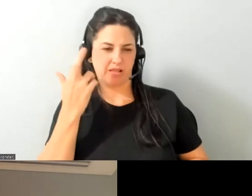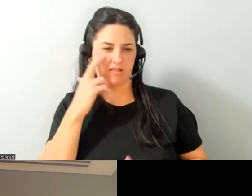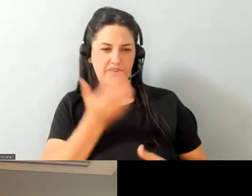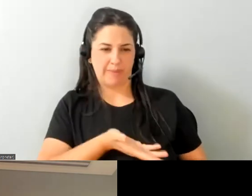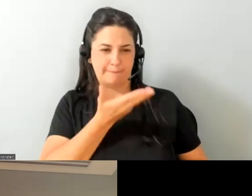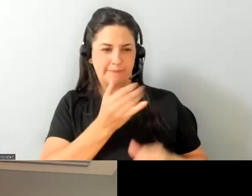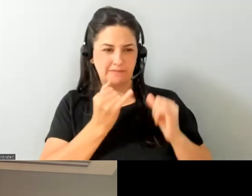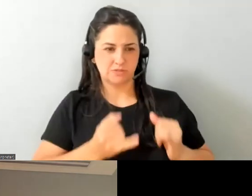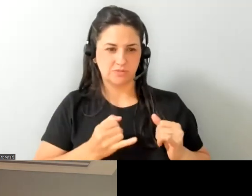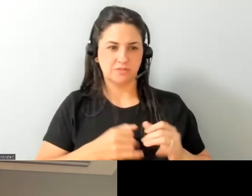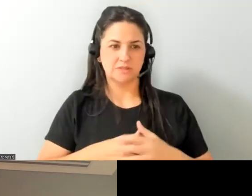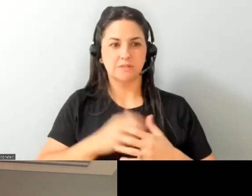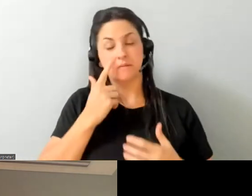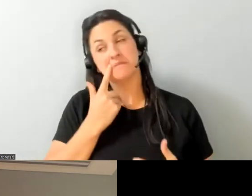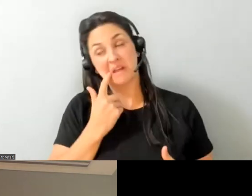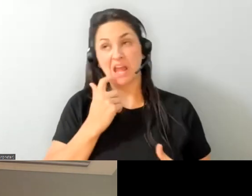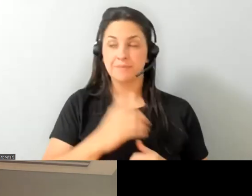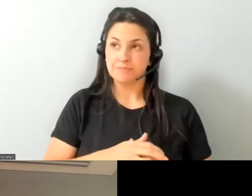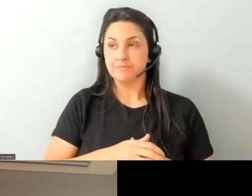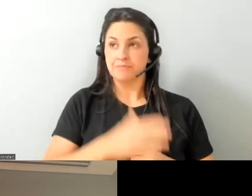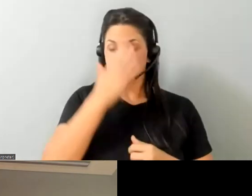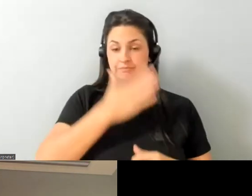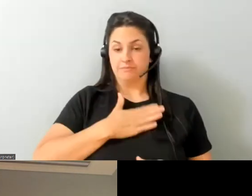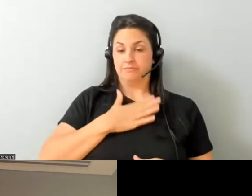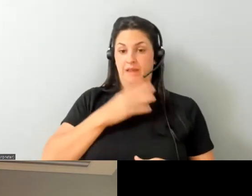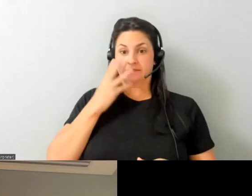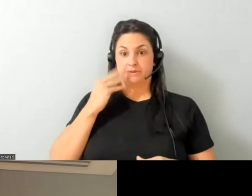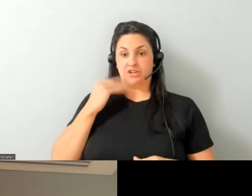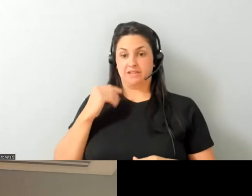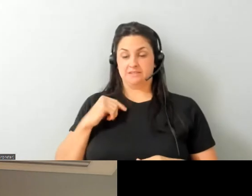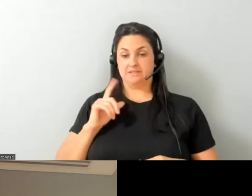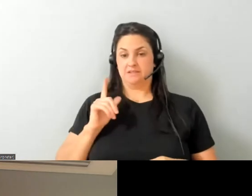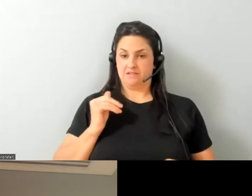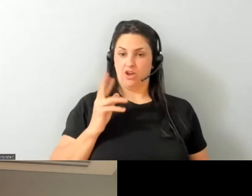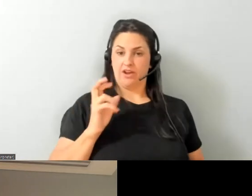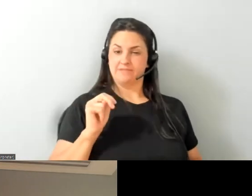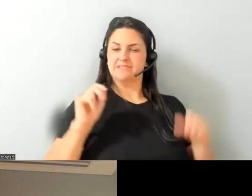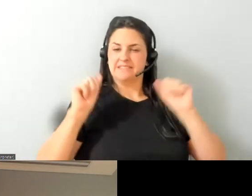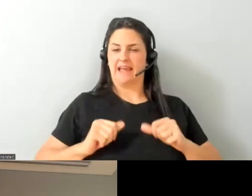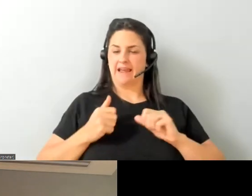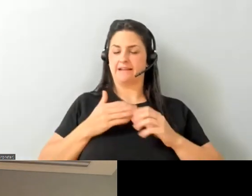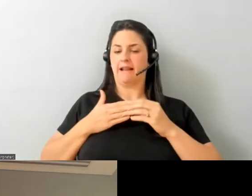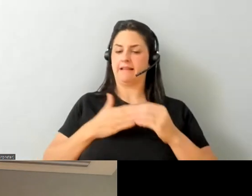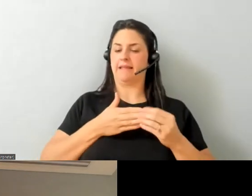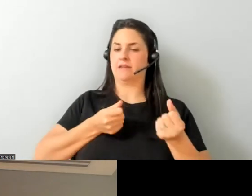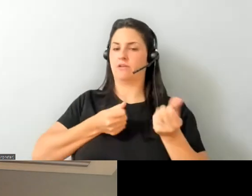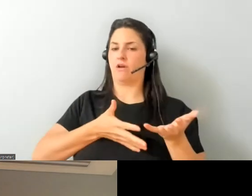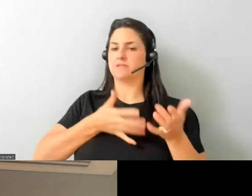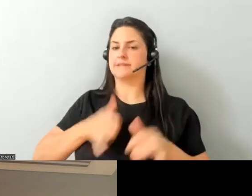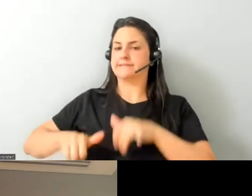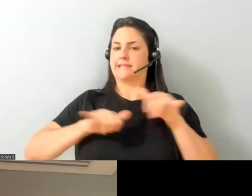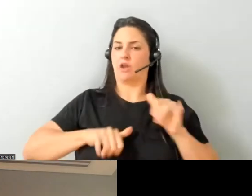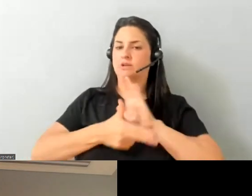um i know in my experience sometimes right uh it can lead to stereotyping for certain individuals with certain